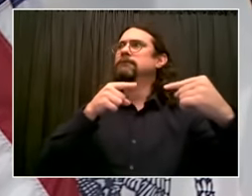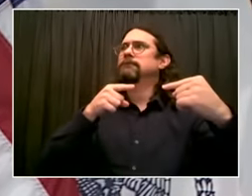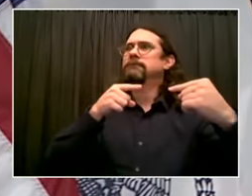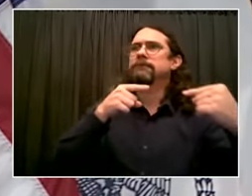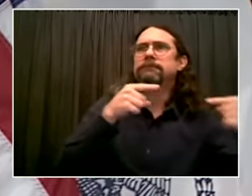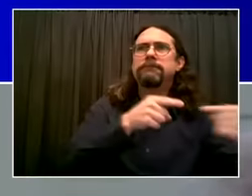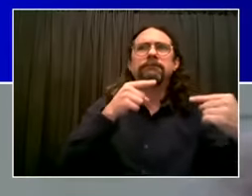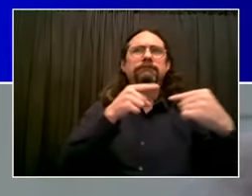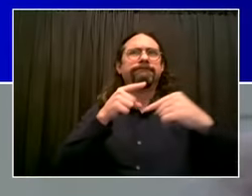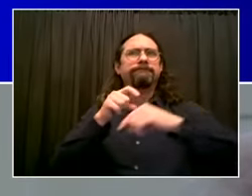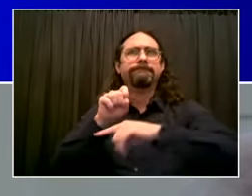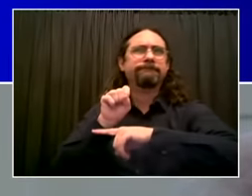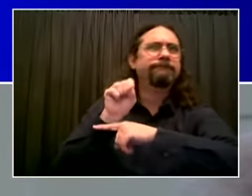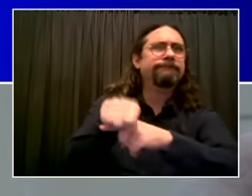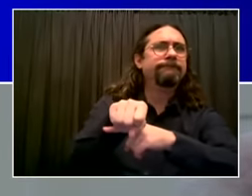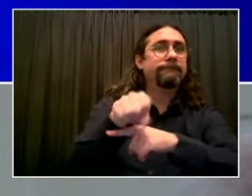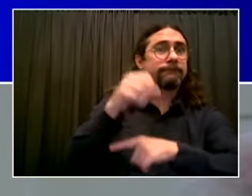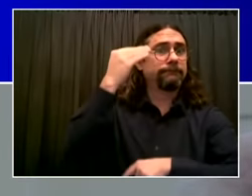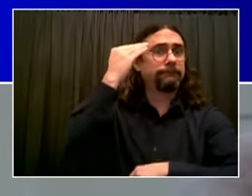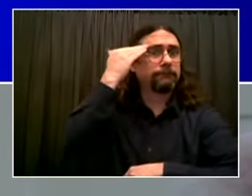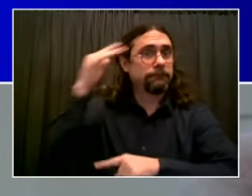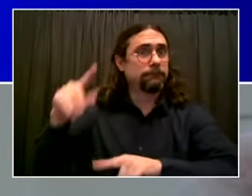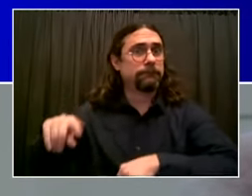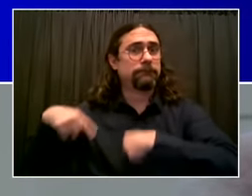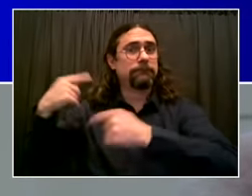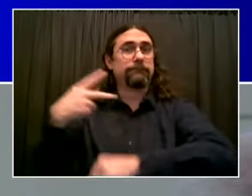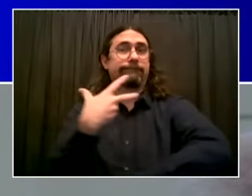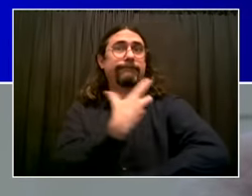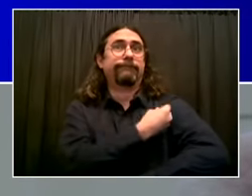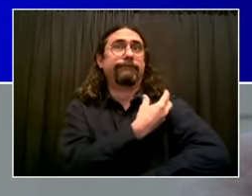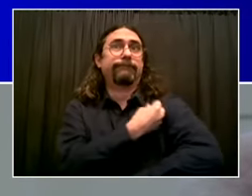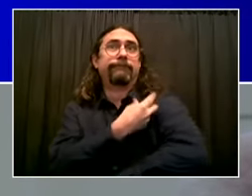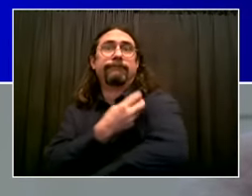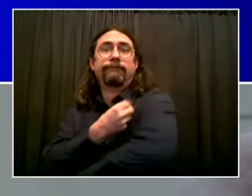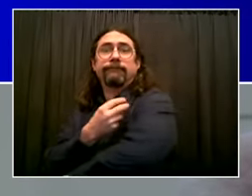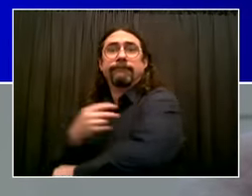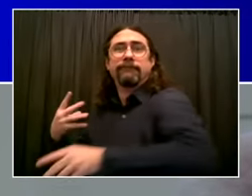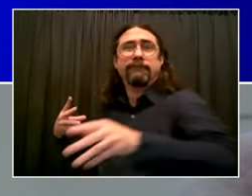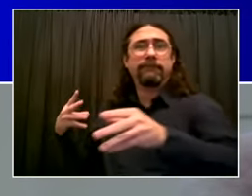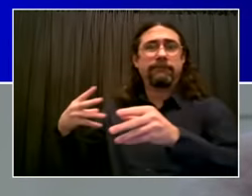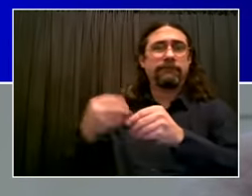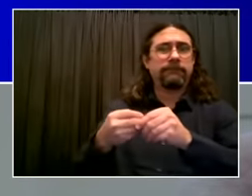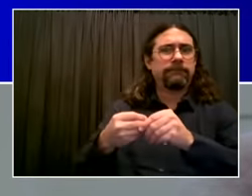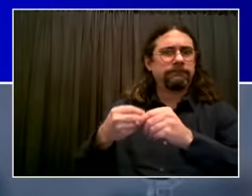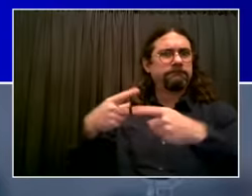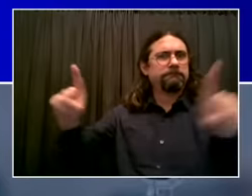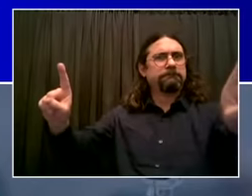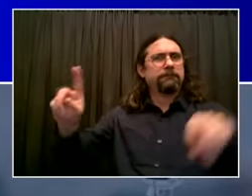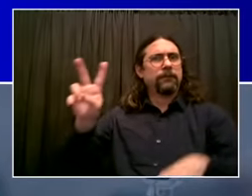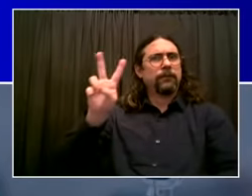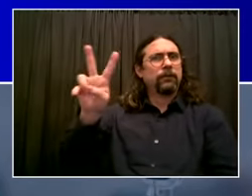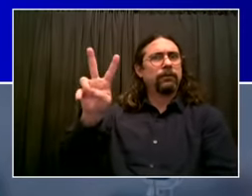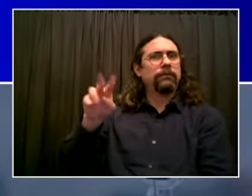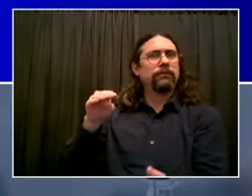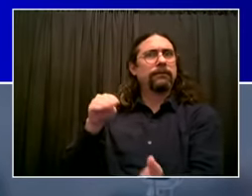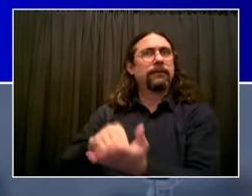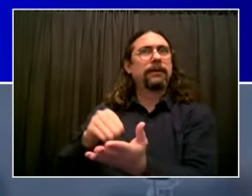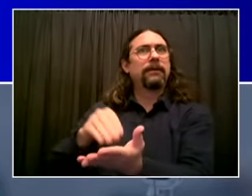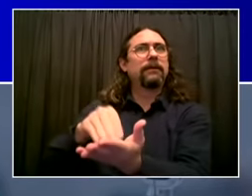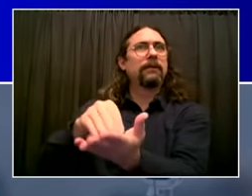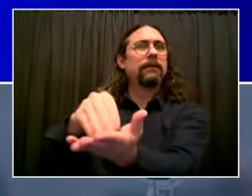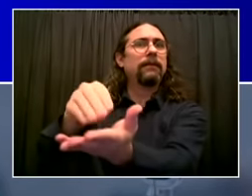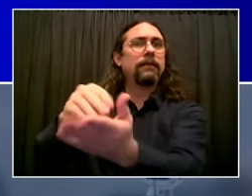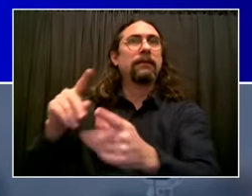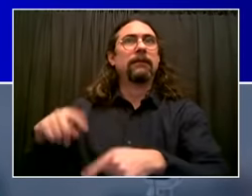the effort and the effort is speeding up all the time. So here's today's number from the beginning. 2 million 64,479